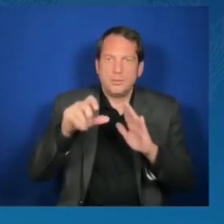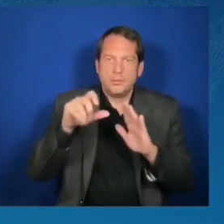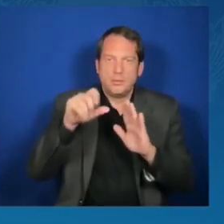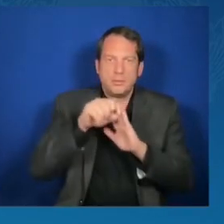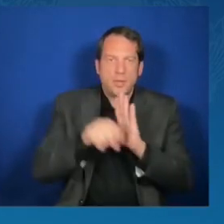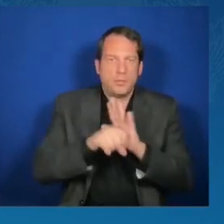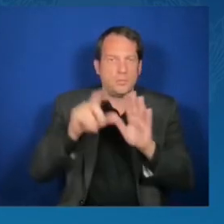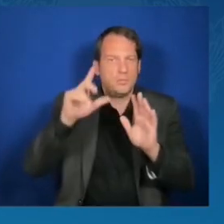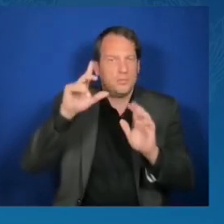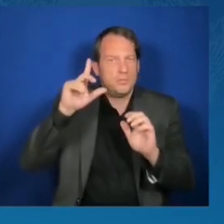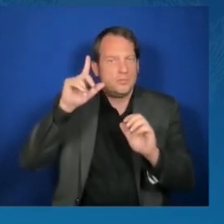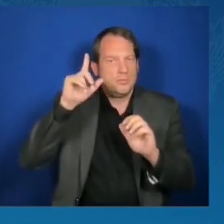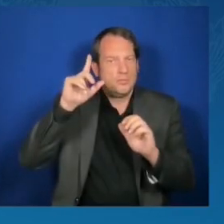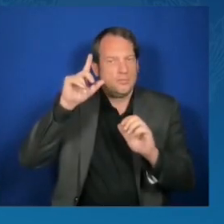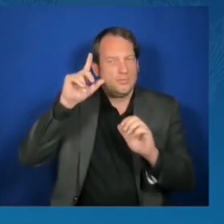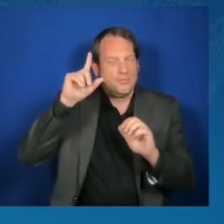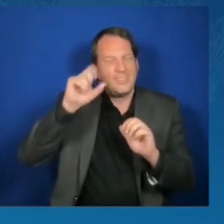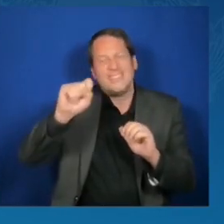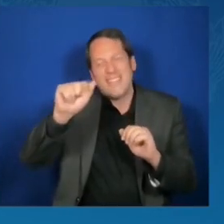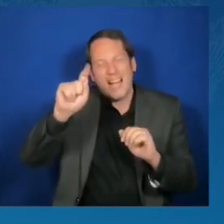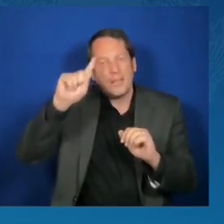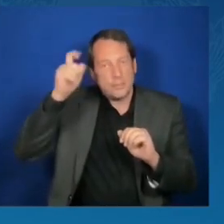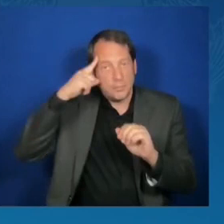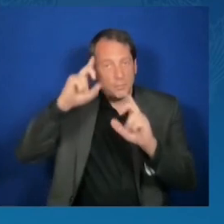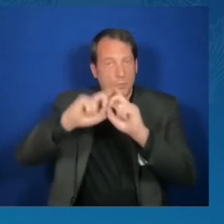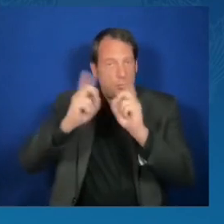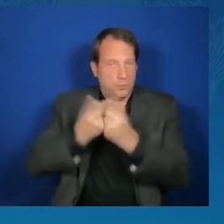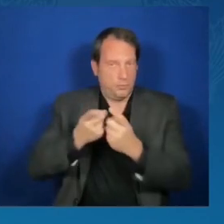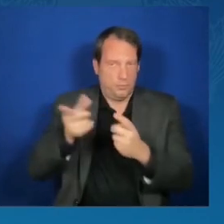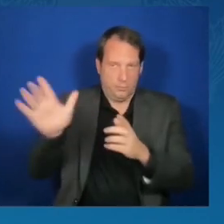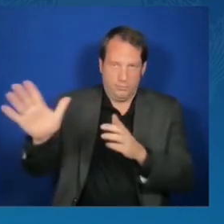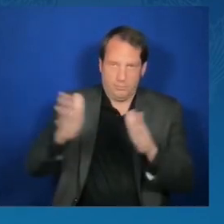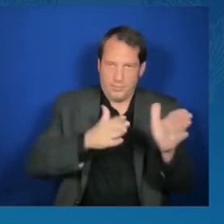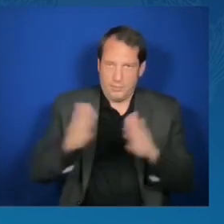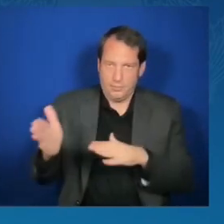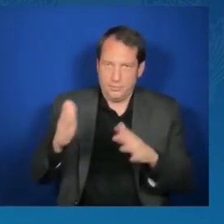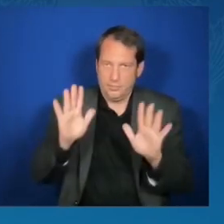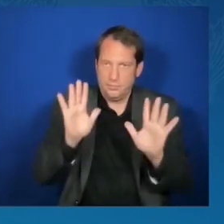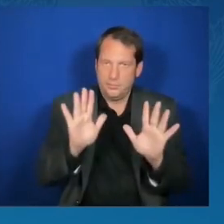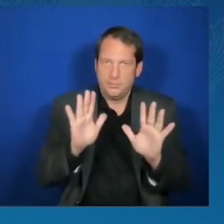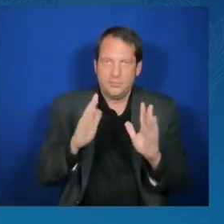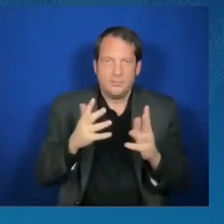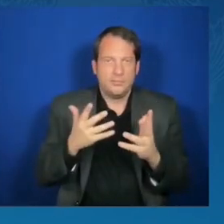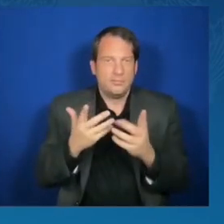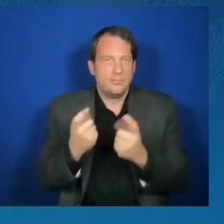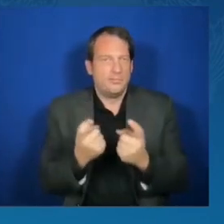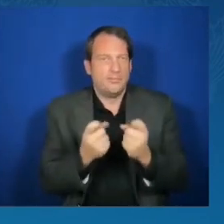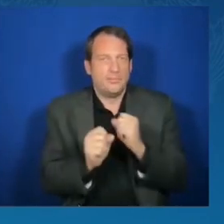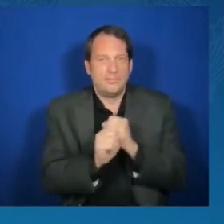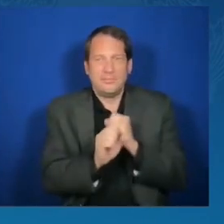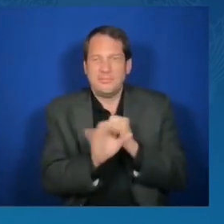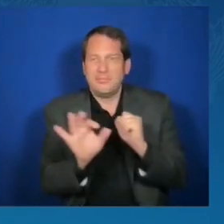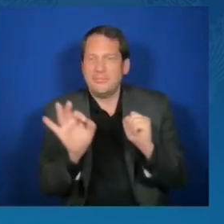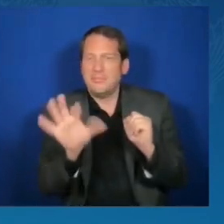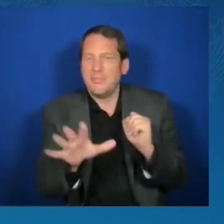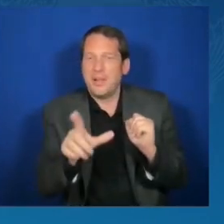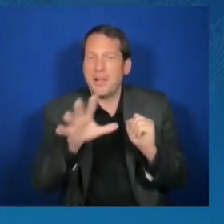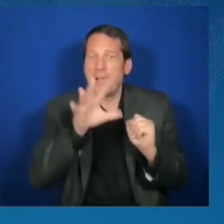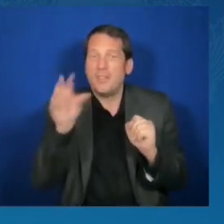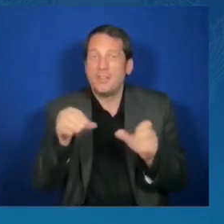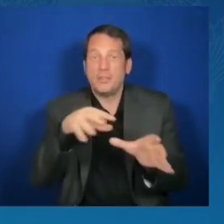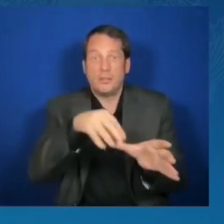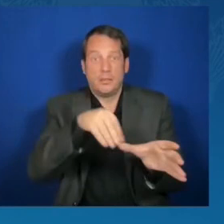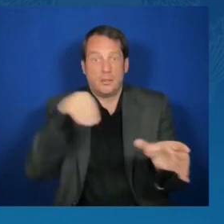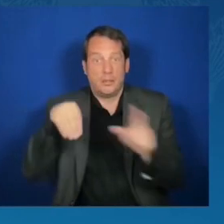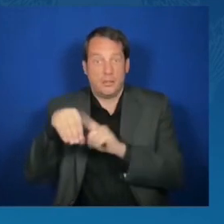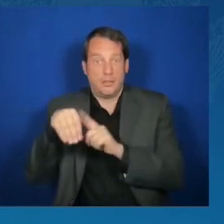diaspora has brought so much to our own diplomacy over so many years. One of the things we'll ask you to